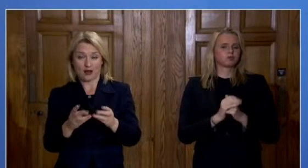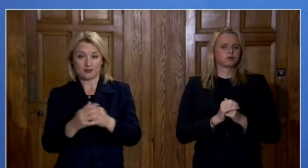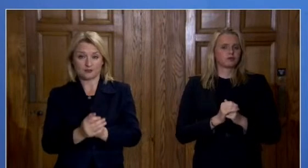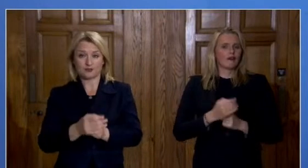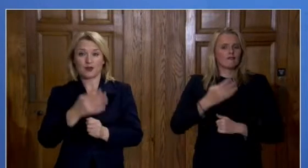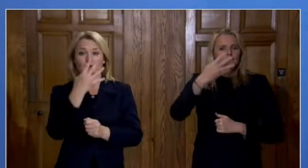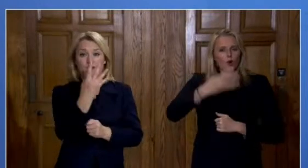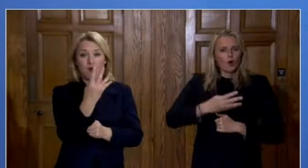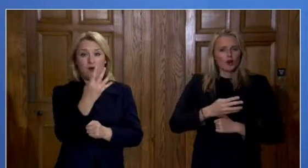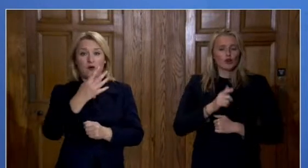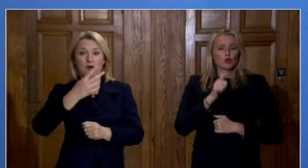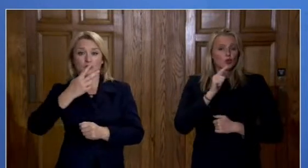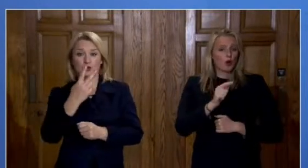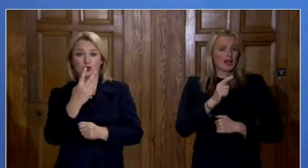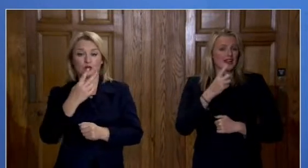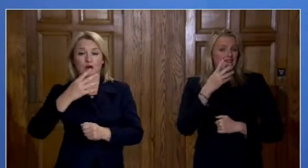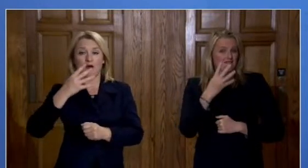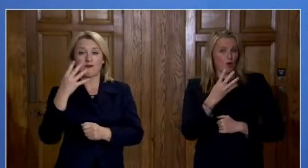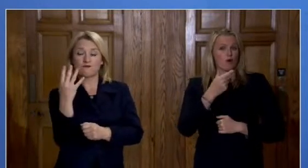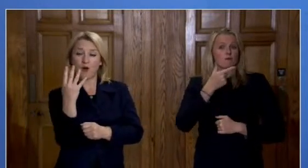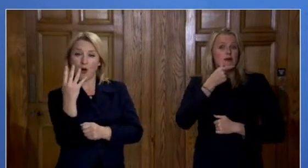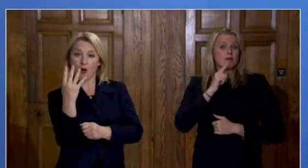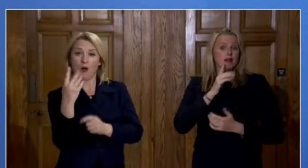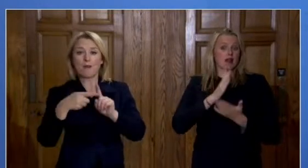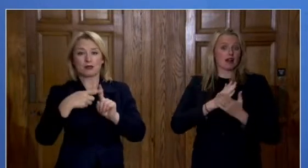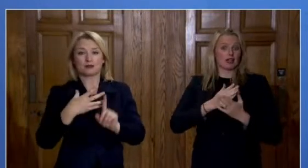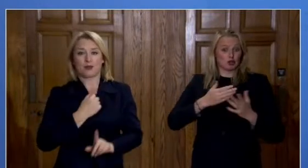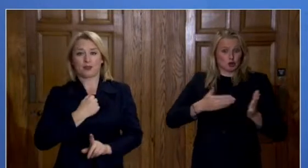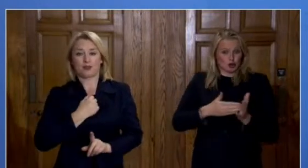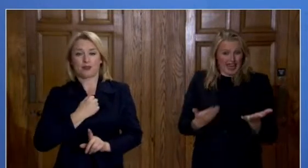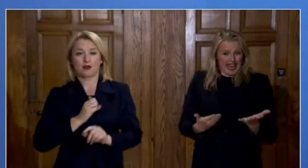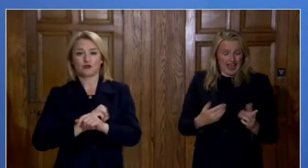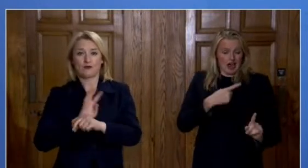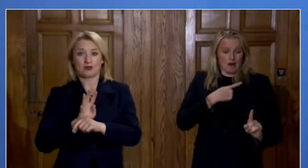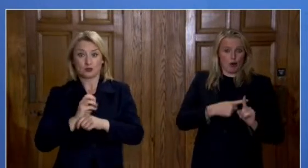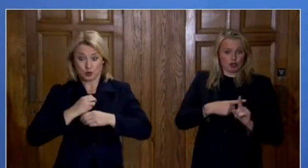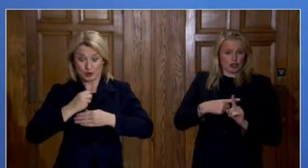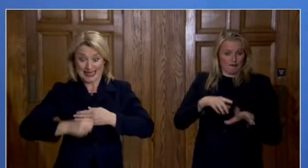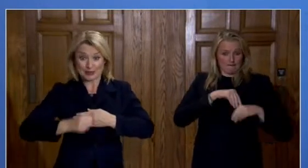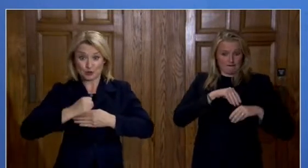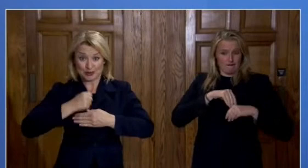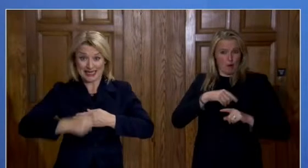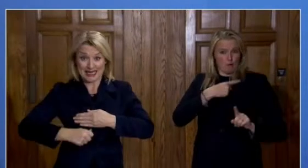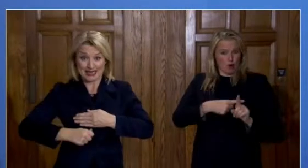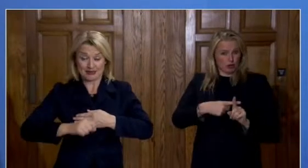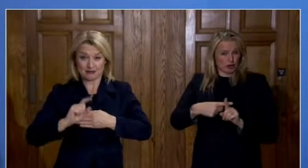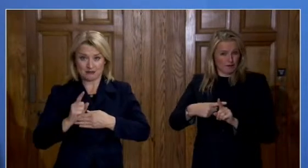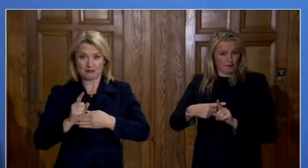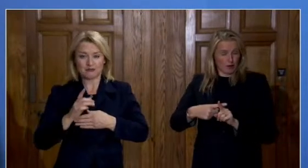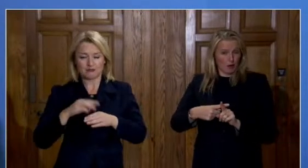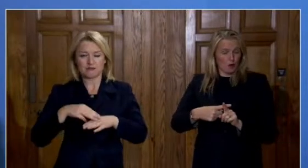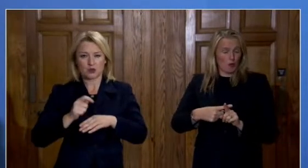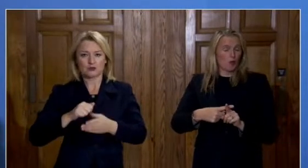424 more people have tested positive today, by far the highest total on record.